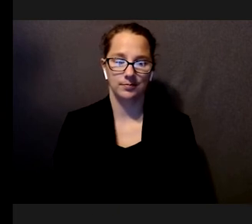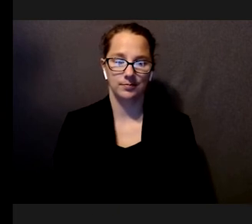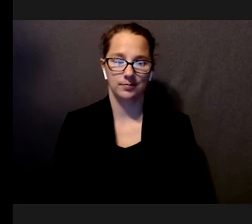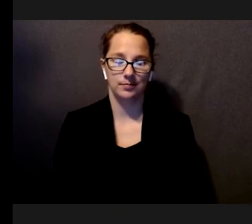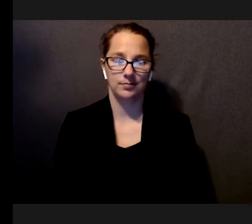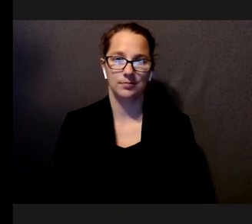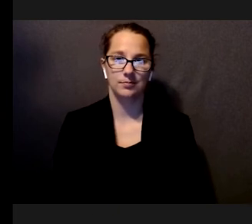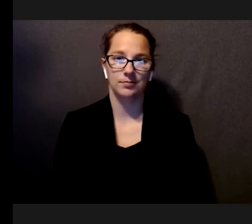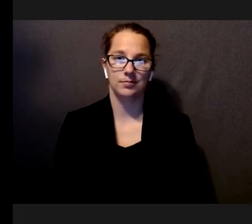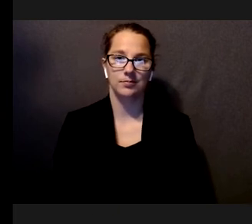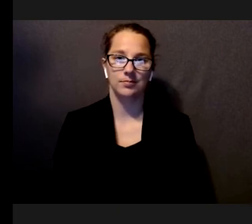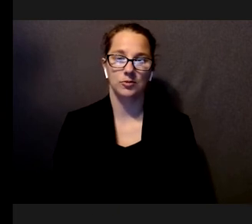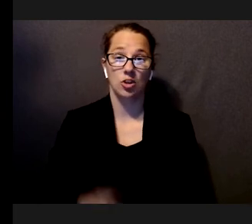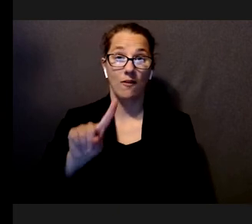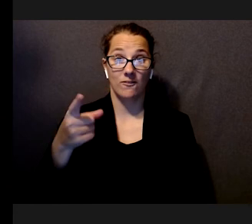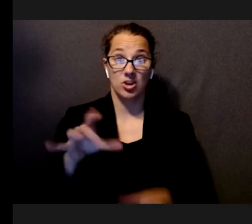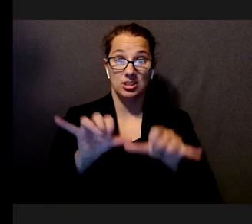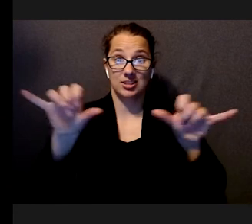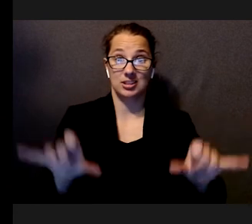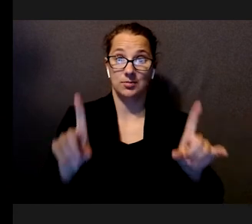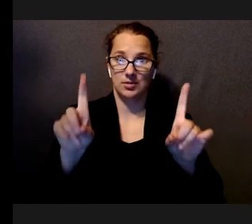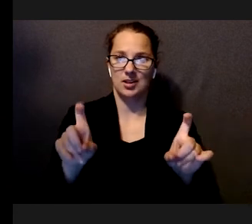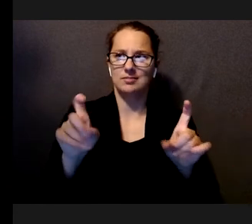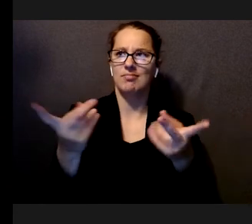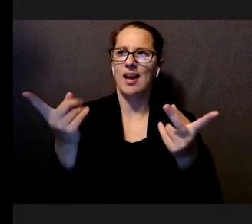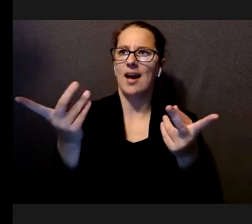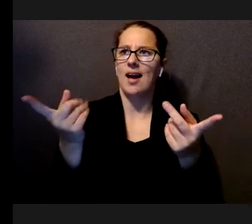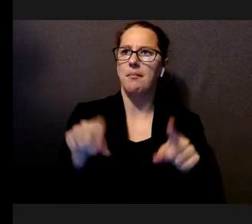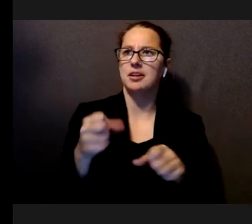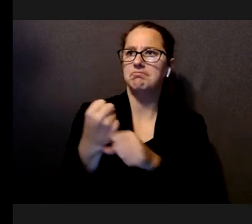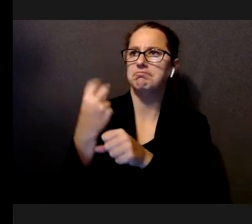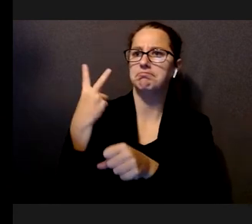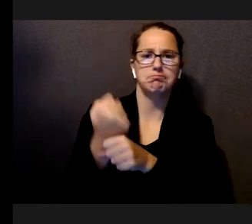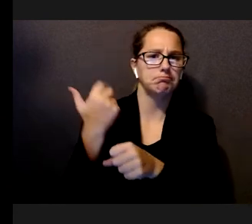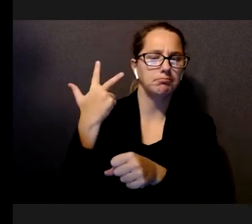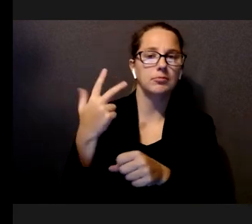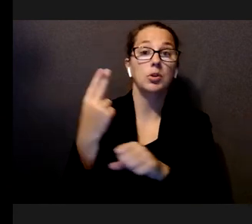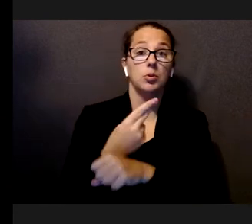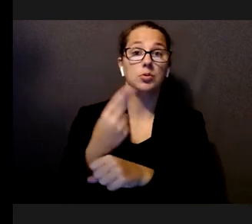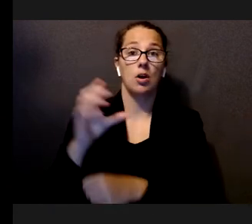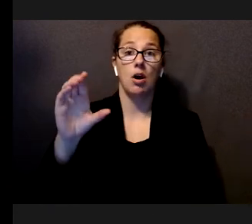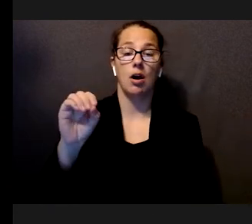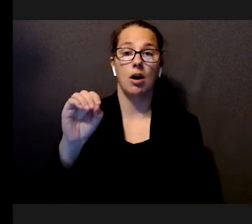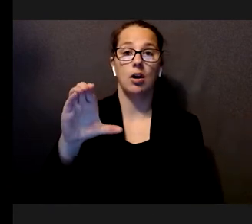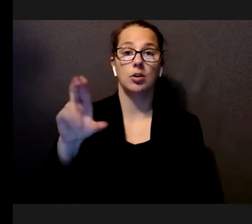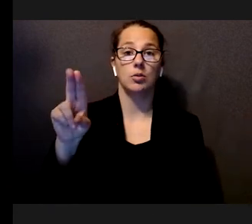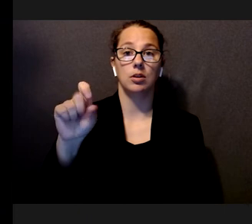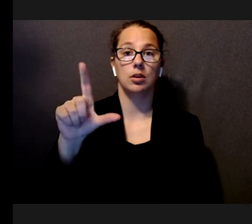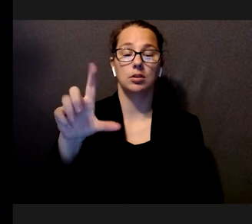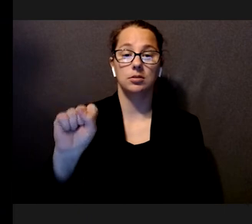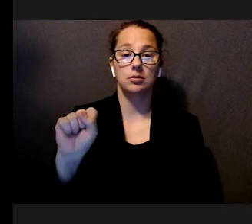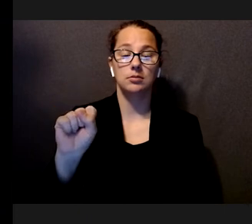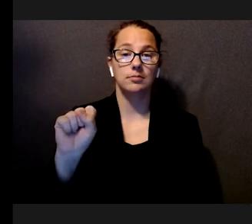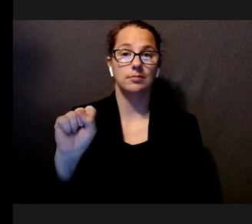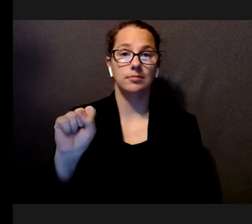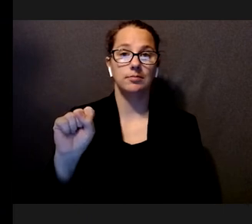So, we prototyped this system. This was a few years ago already. We used an Oculus. So, we did